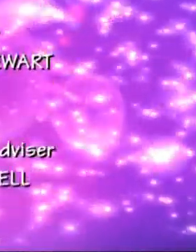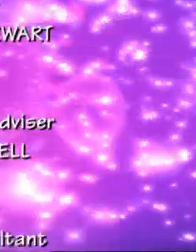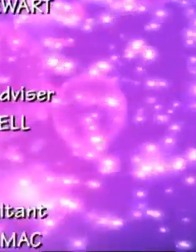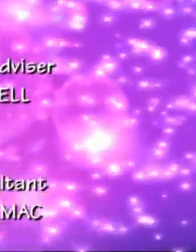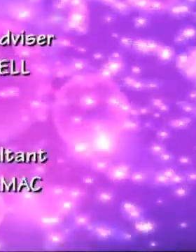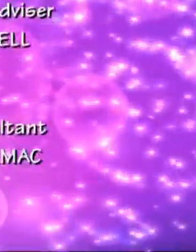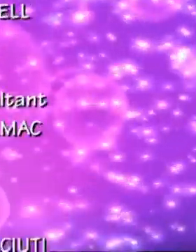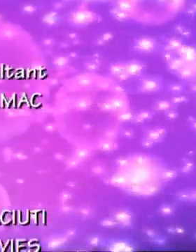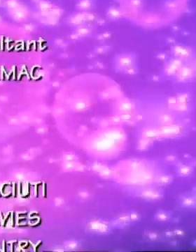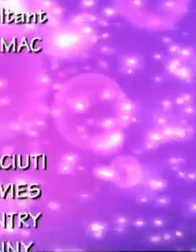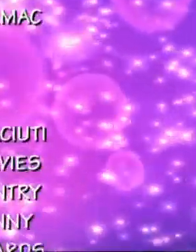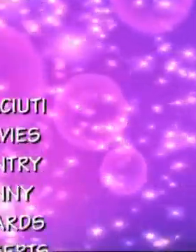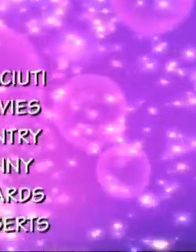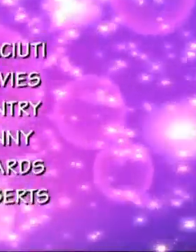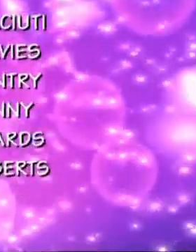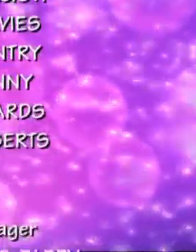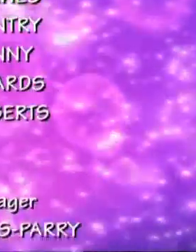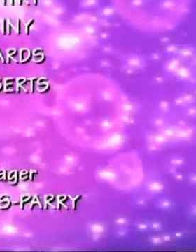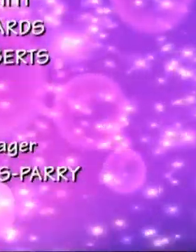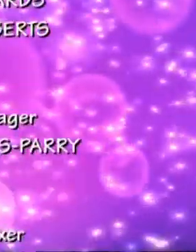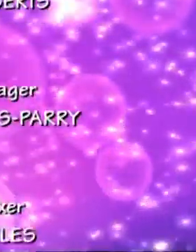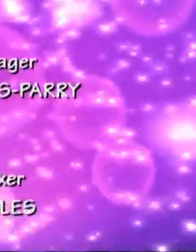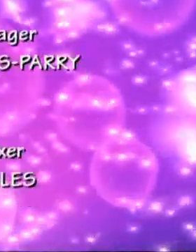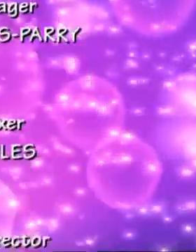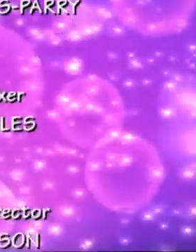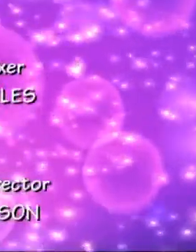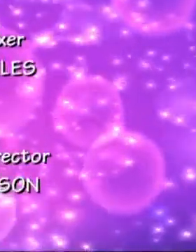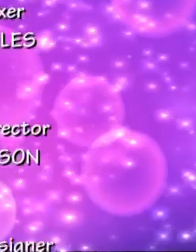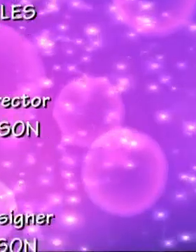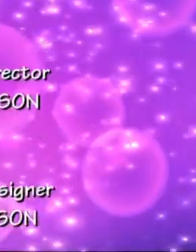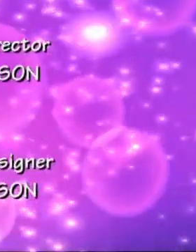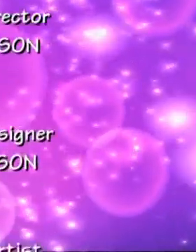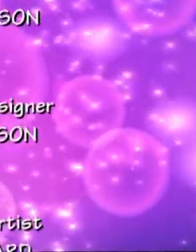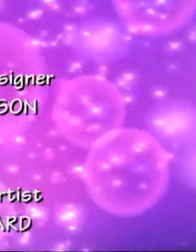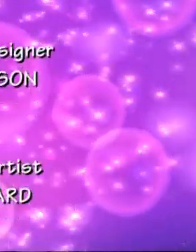Big cook, little cook. Welcome to our cafe.